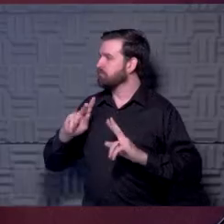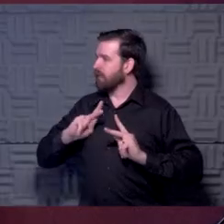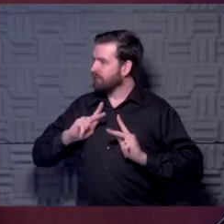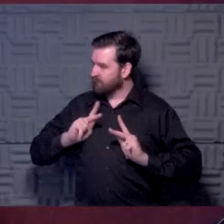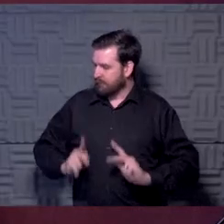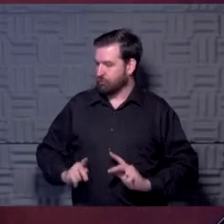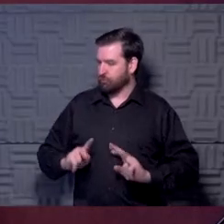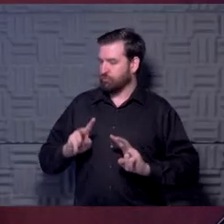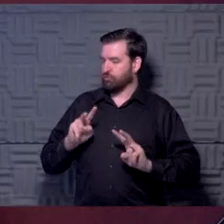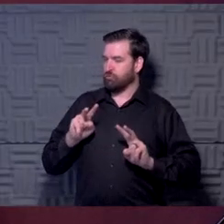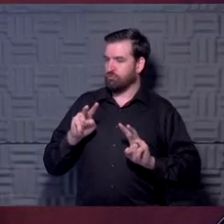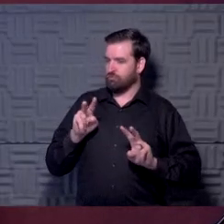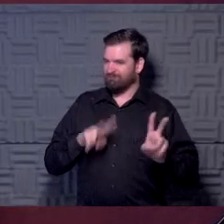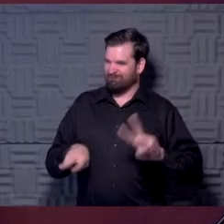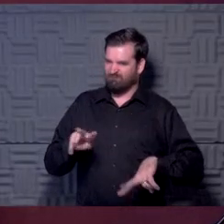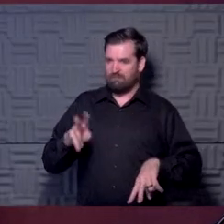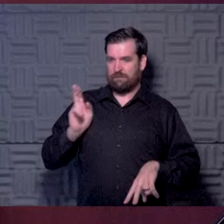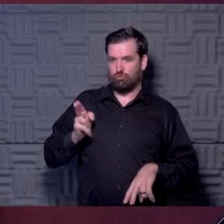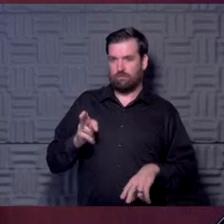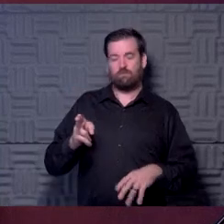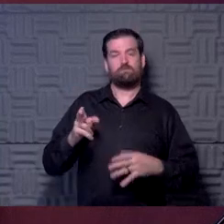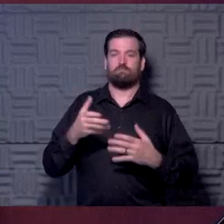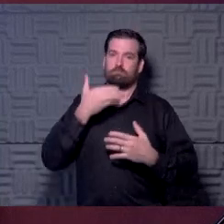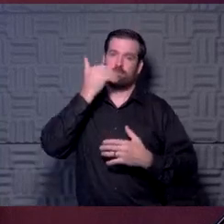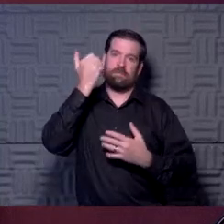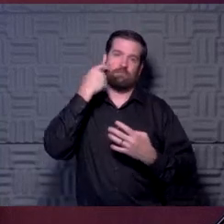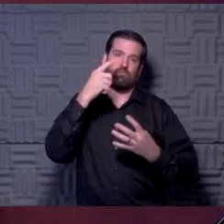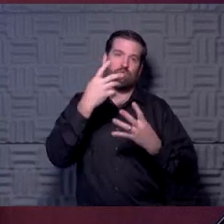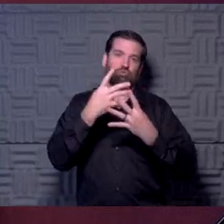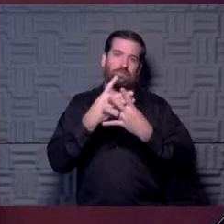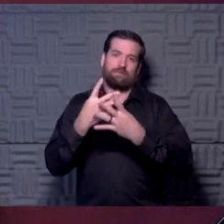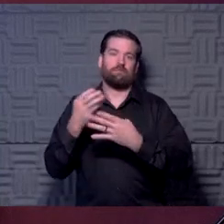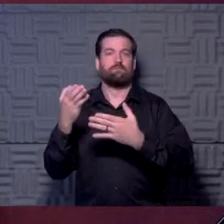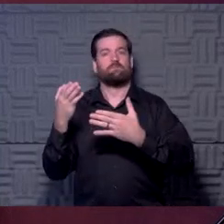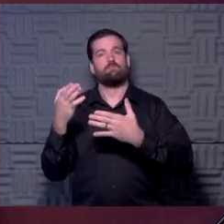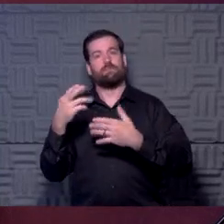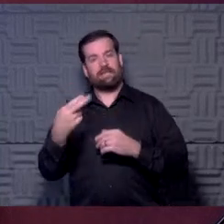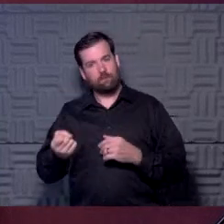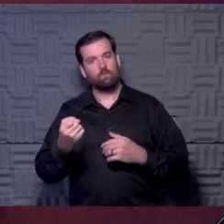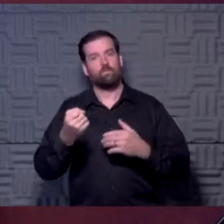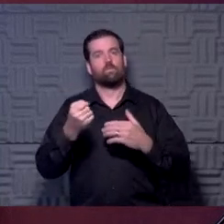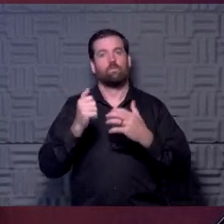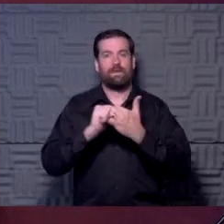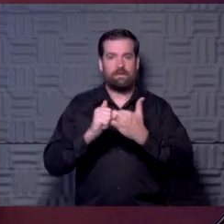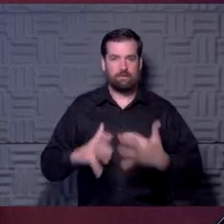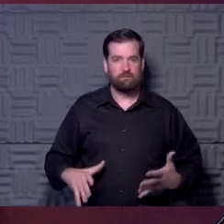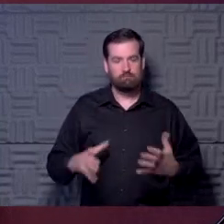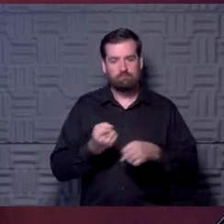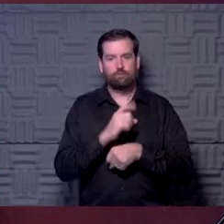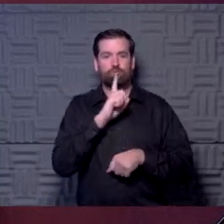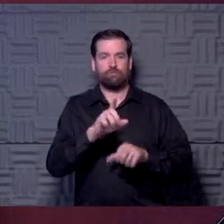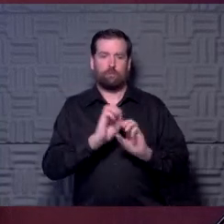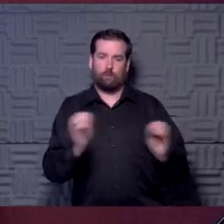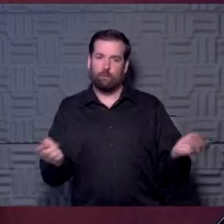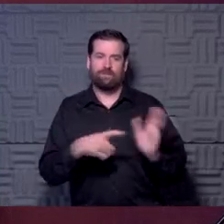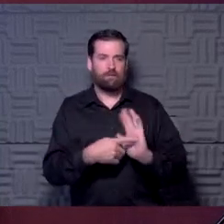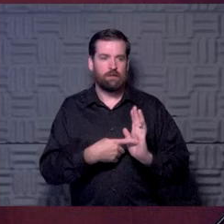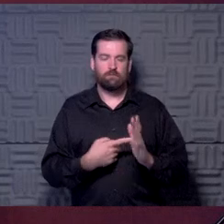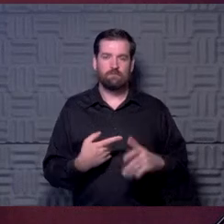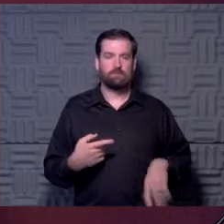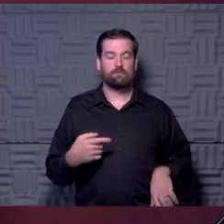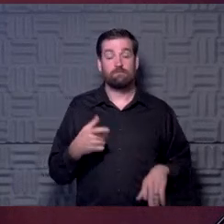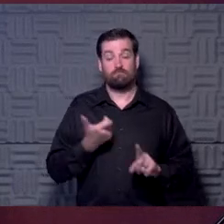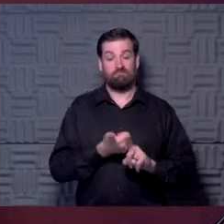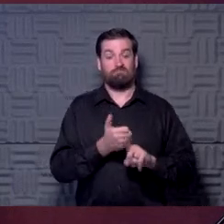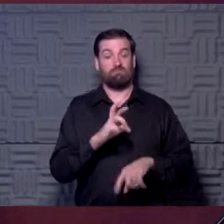still the best we can do as far as screening the average high school athlete to understand, to make sure they're not having symptoms that we feel like